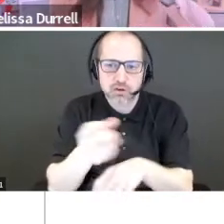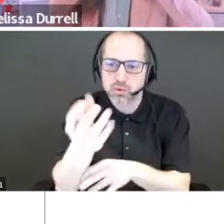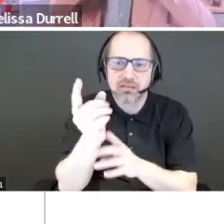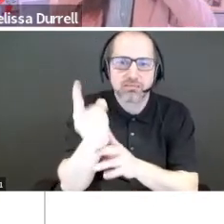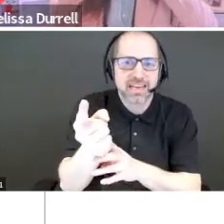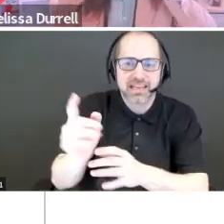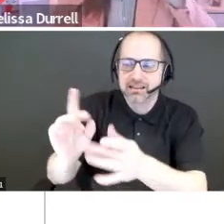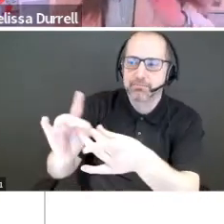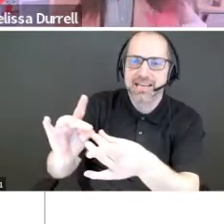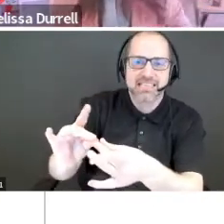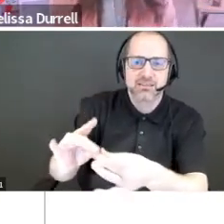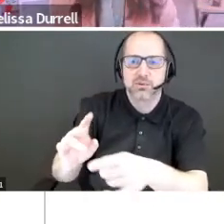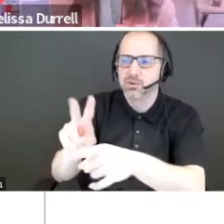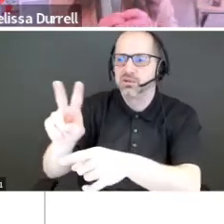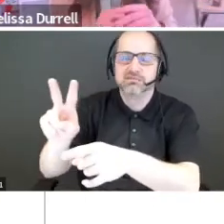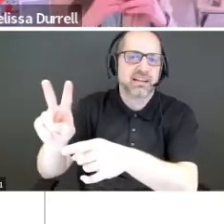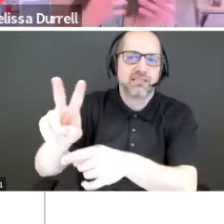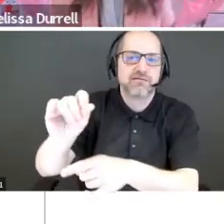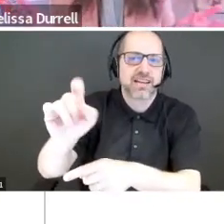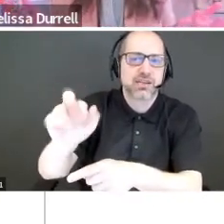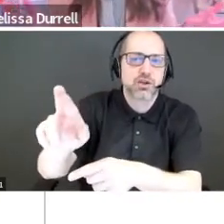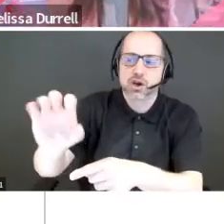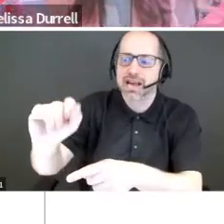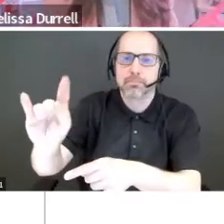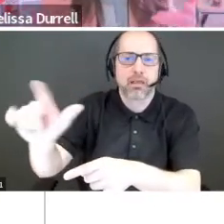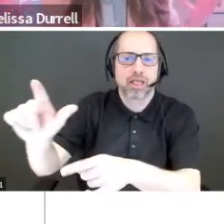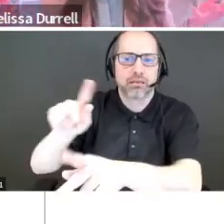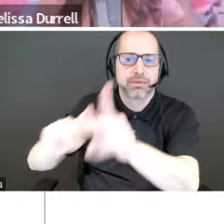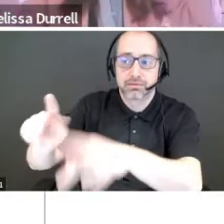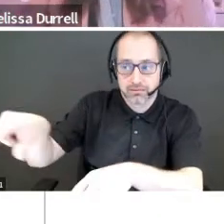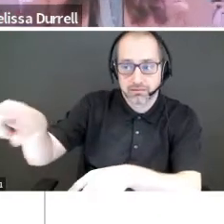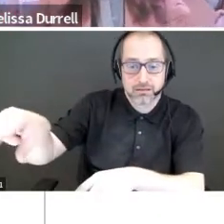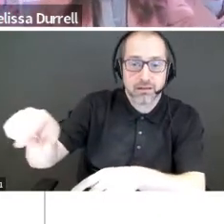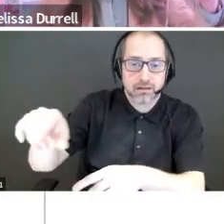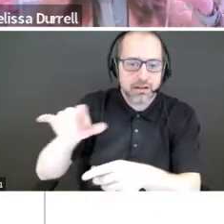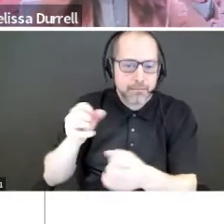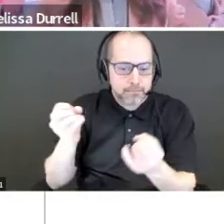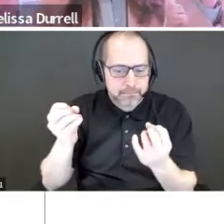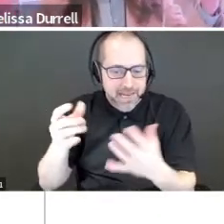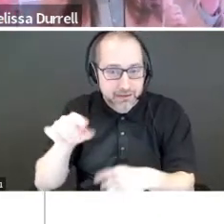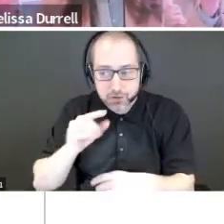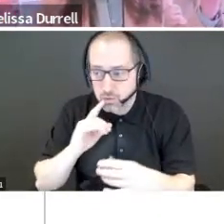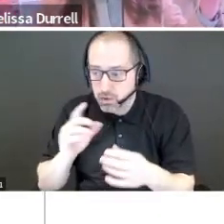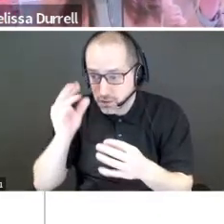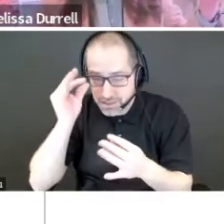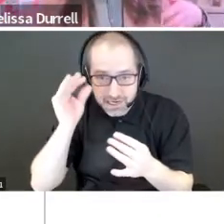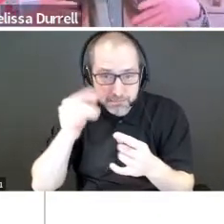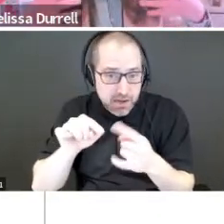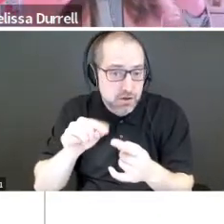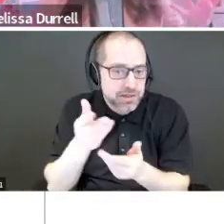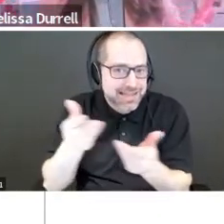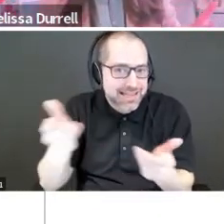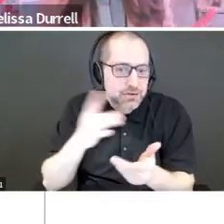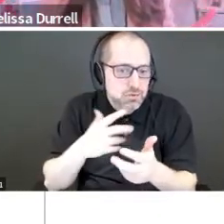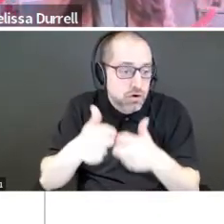to venture capitalists at that point. And he had sat, like many of you, when you're thinking about the things that you want to